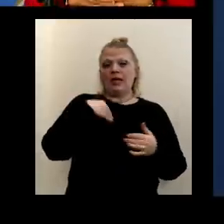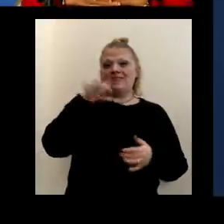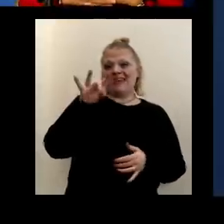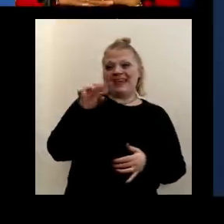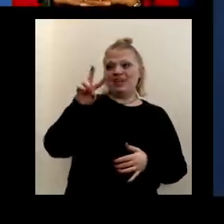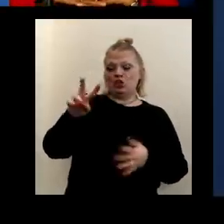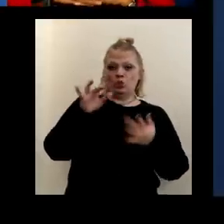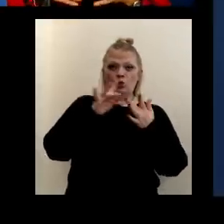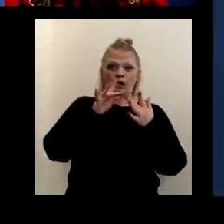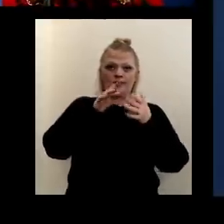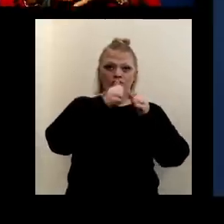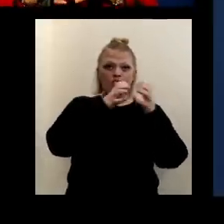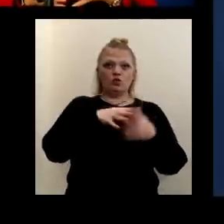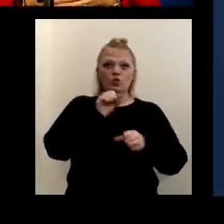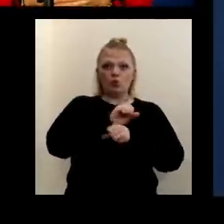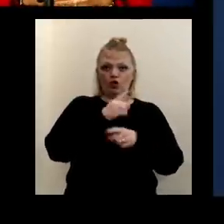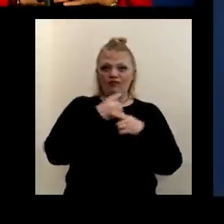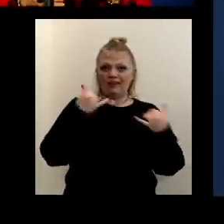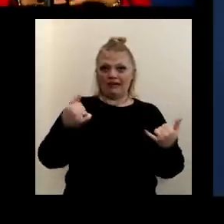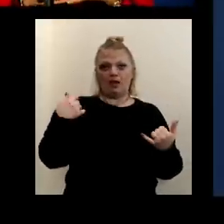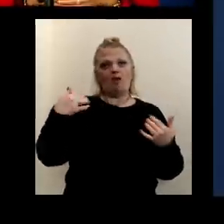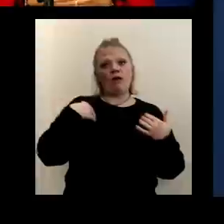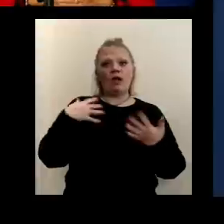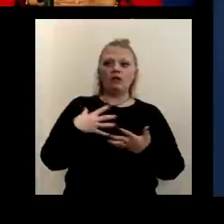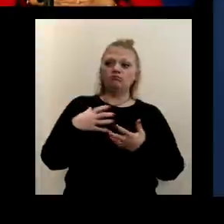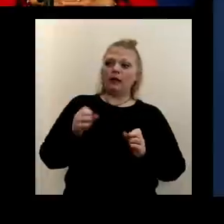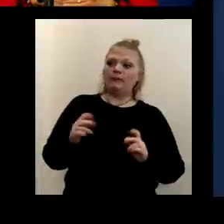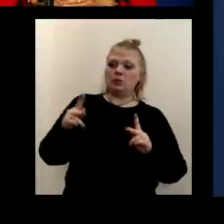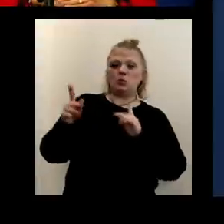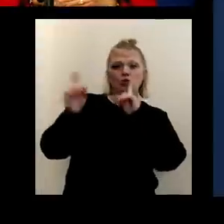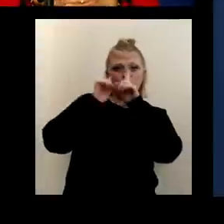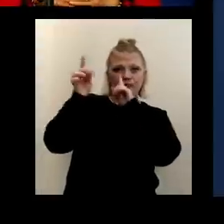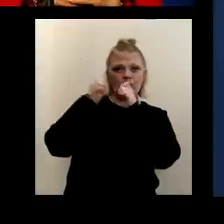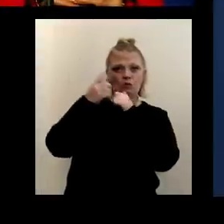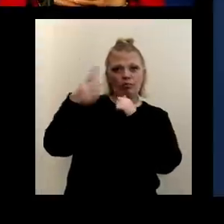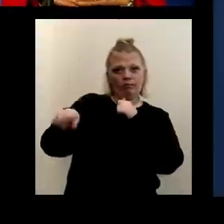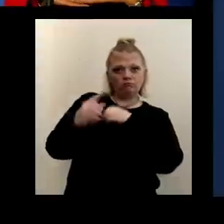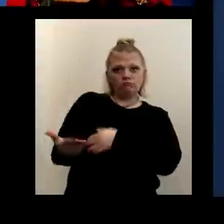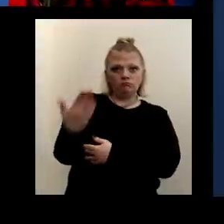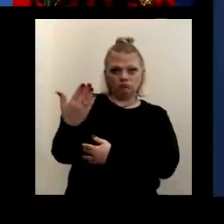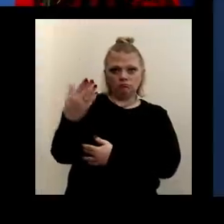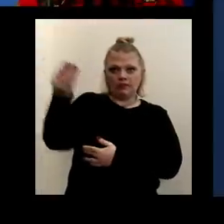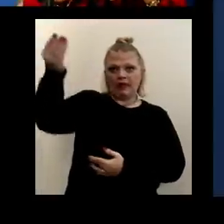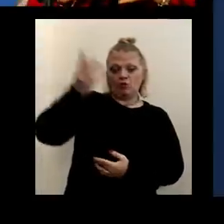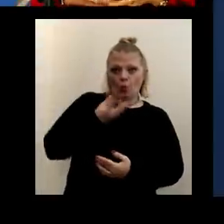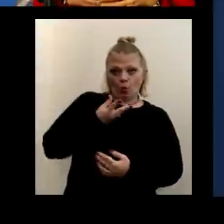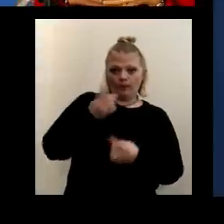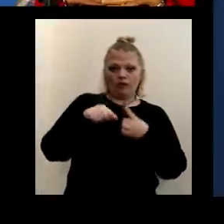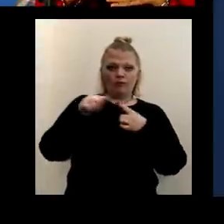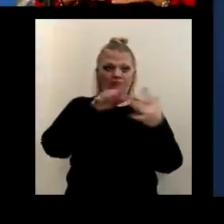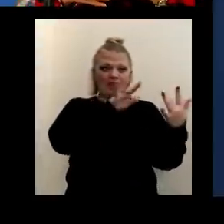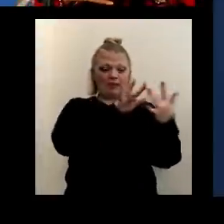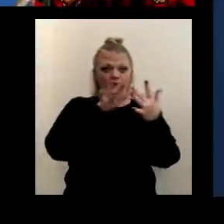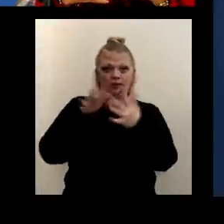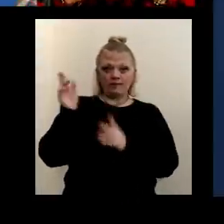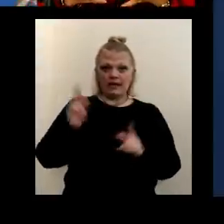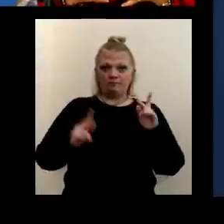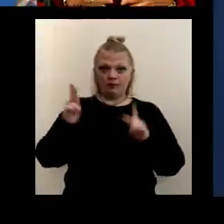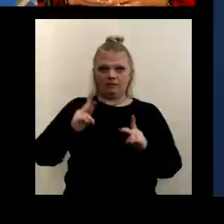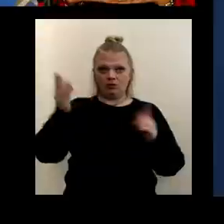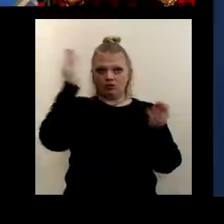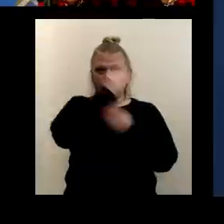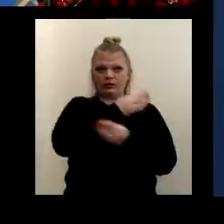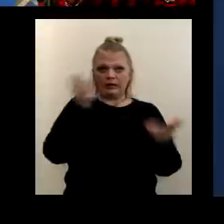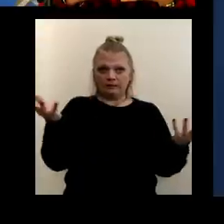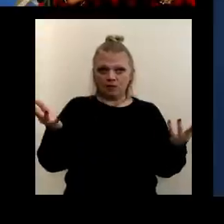working right now. And so I had the opportunity to speak to some of them this morning and they told me when they're contacting people to notify